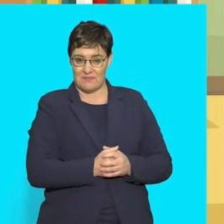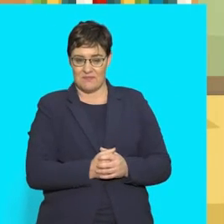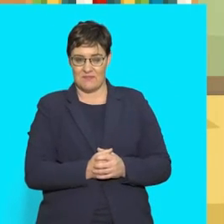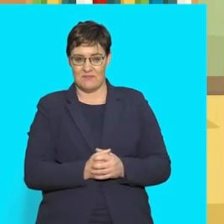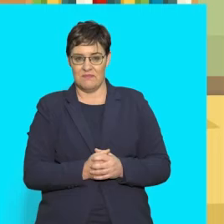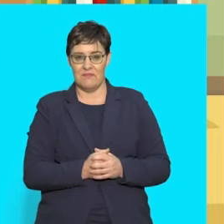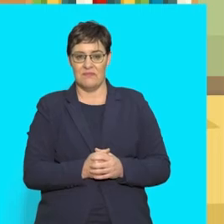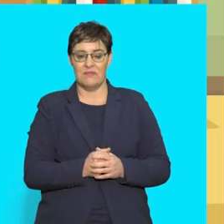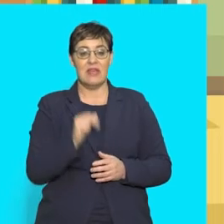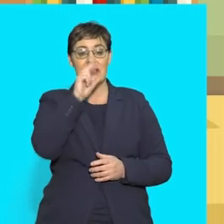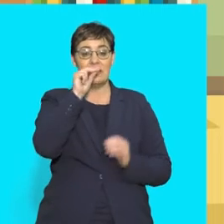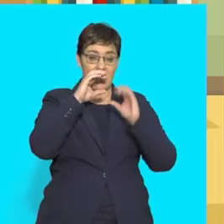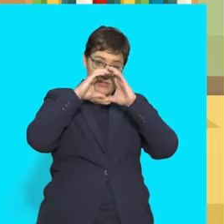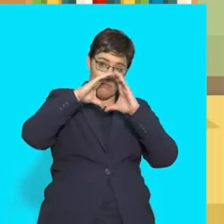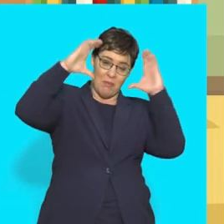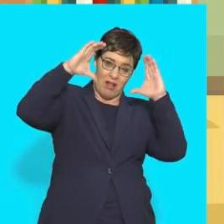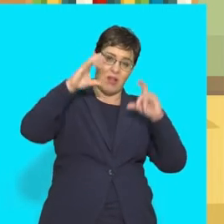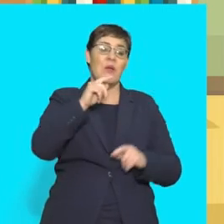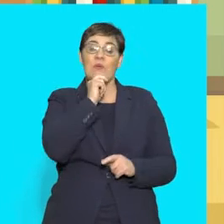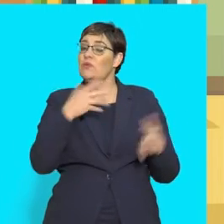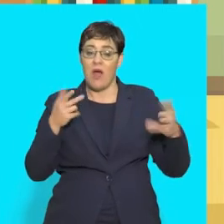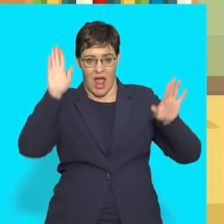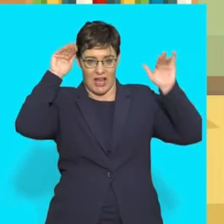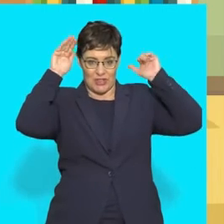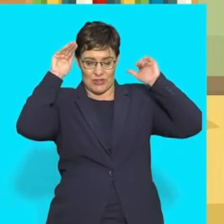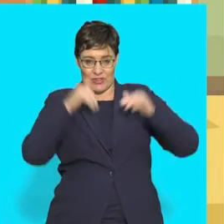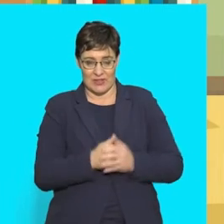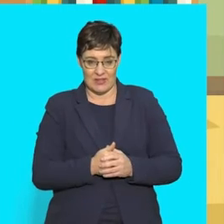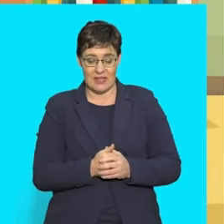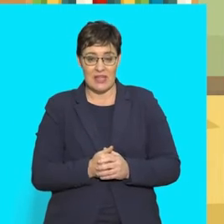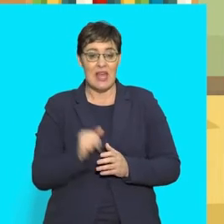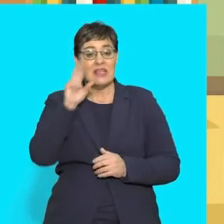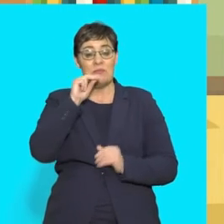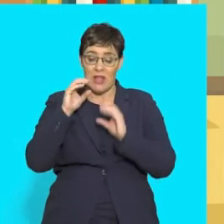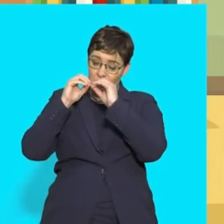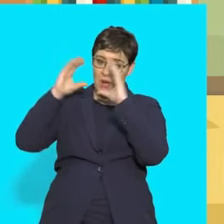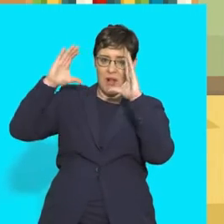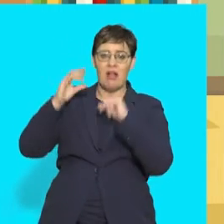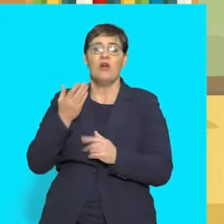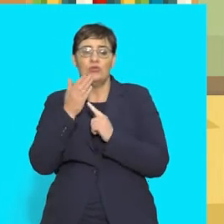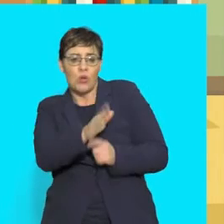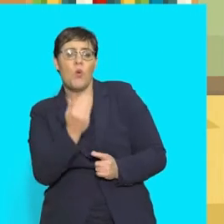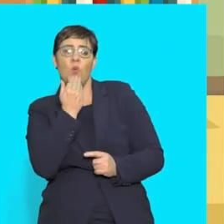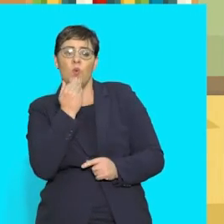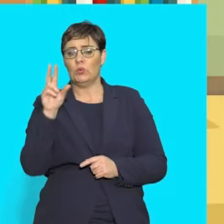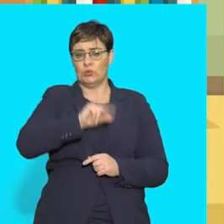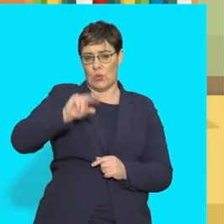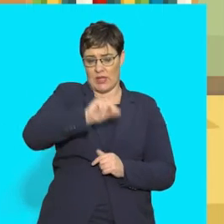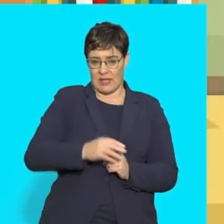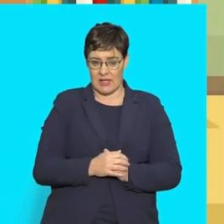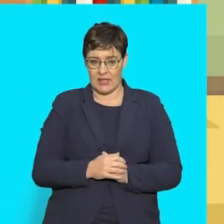6. bubbles are used in cartoons. 6. speech bubbles show us who is talking. 7.